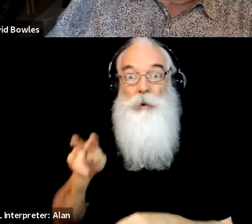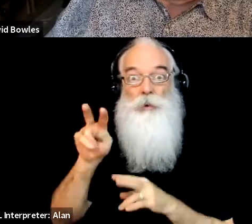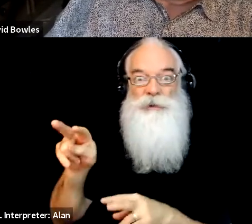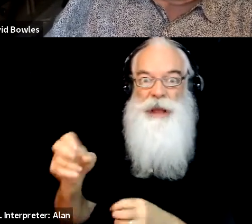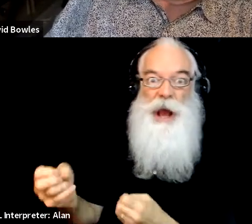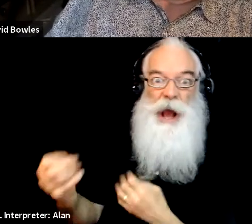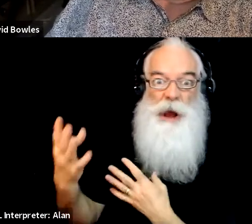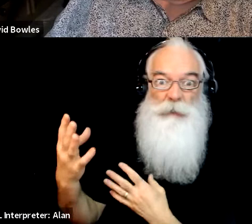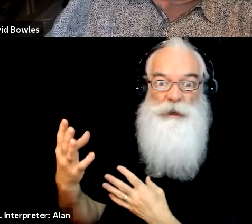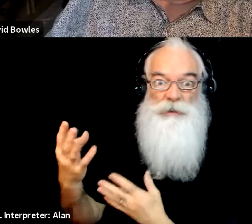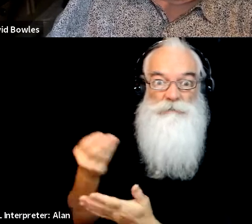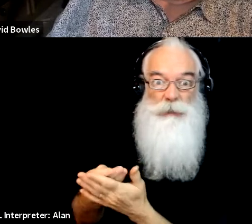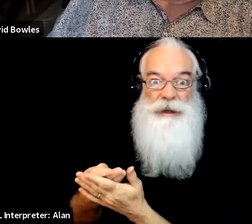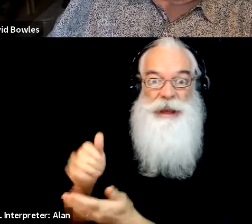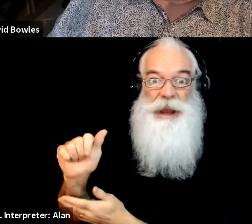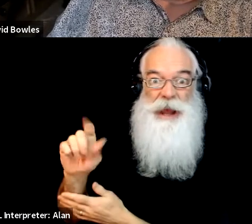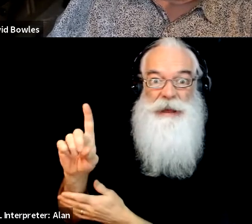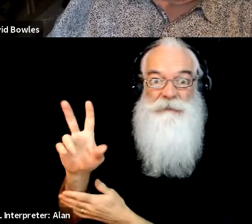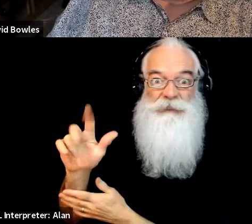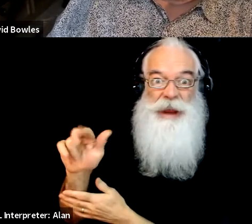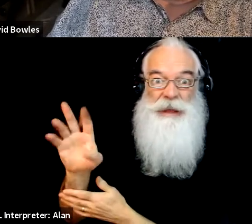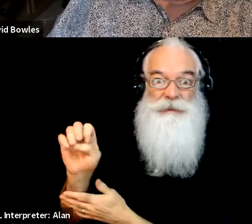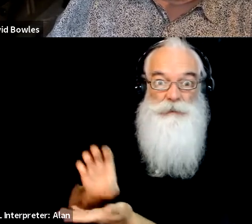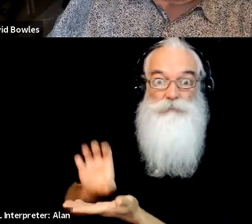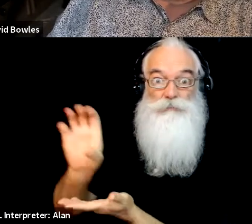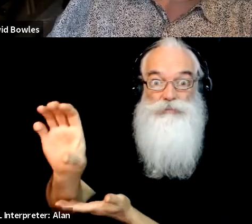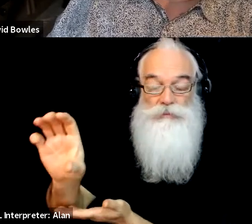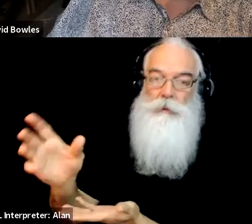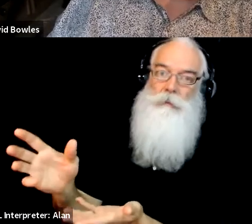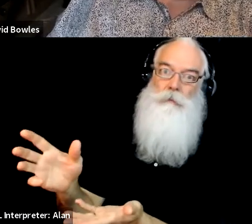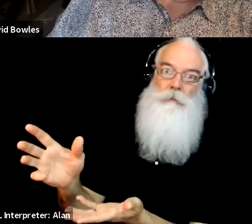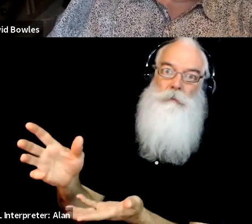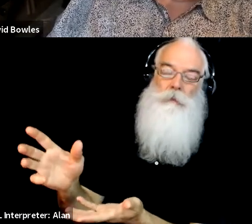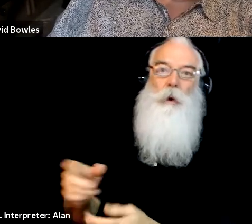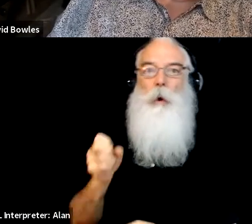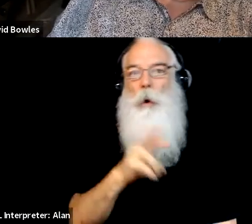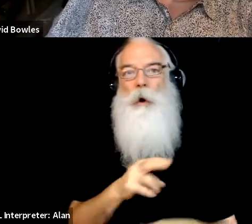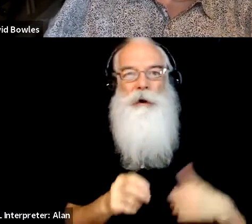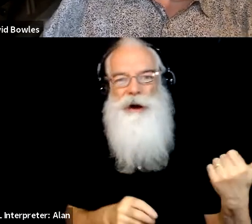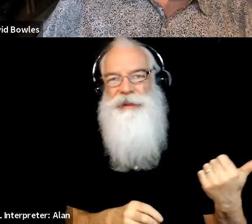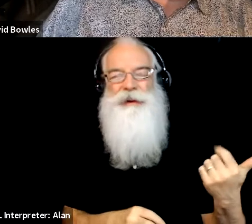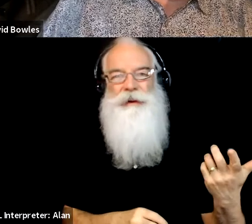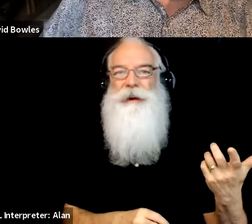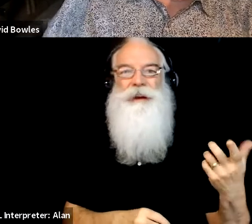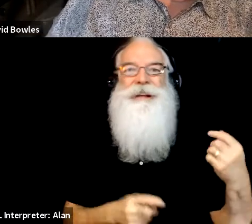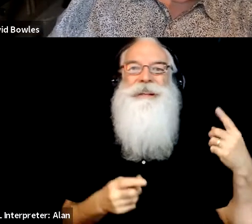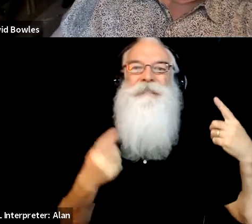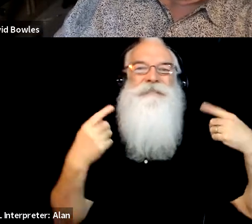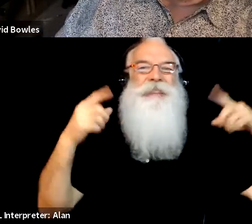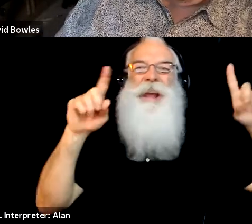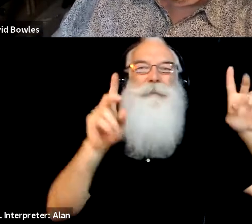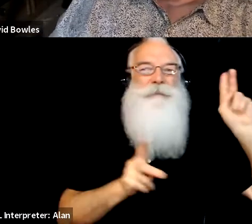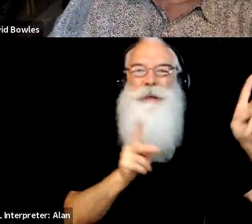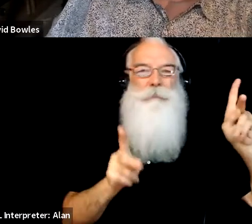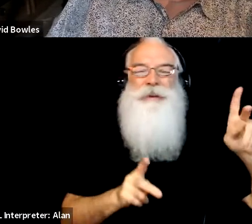a celebrity book, and that there's a reason why that's a New York Times bestseller. So I think, um, that's the part where I think